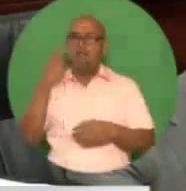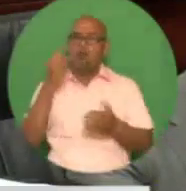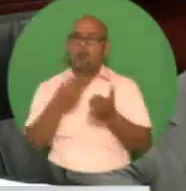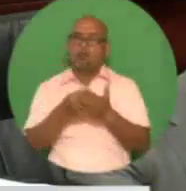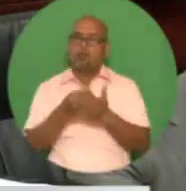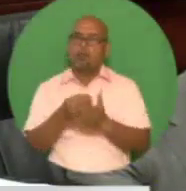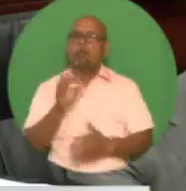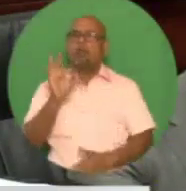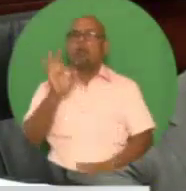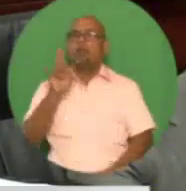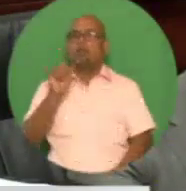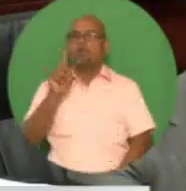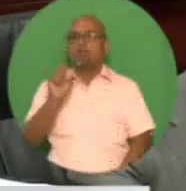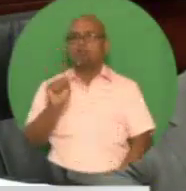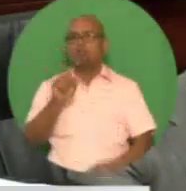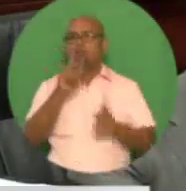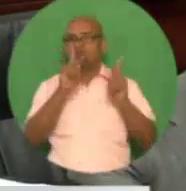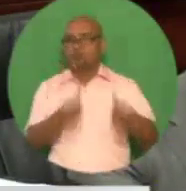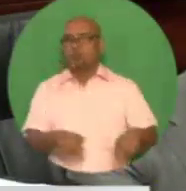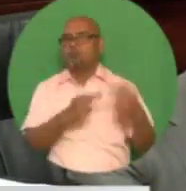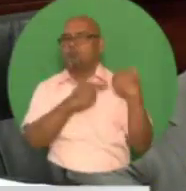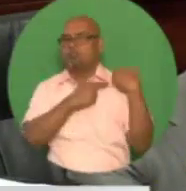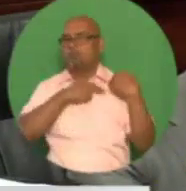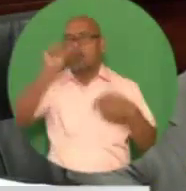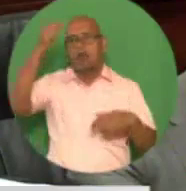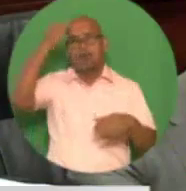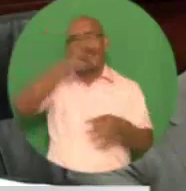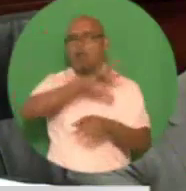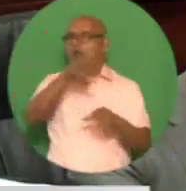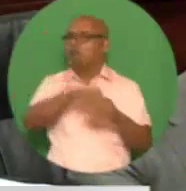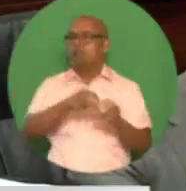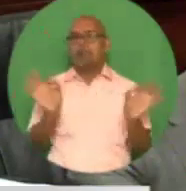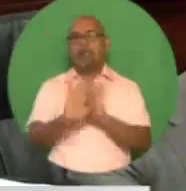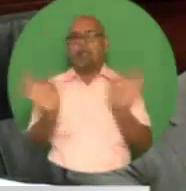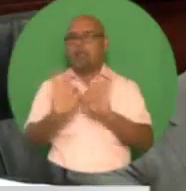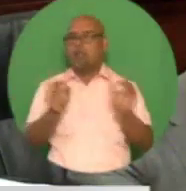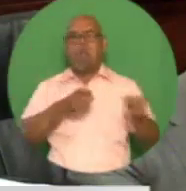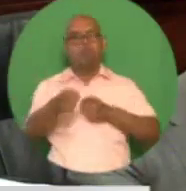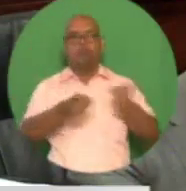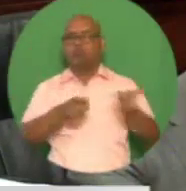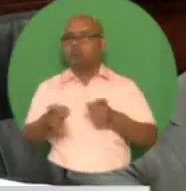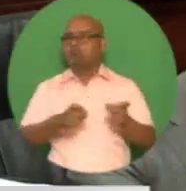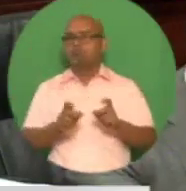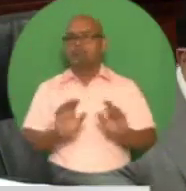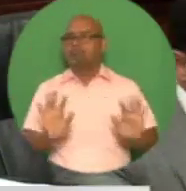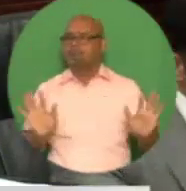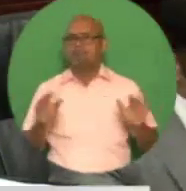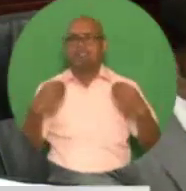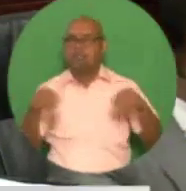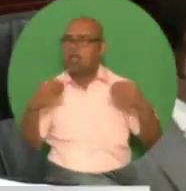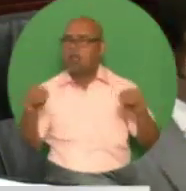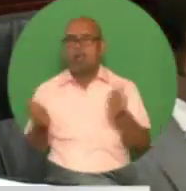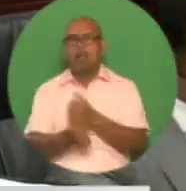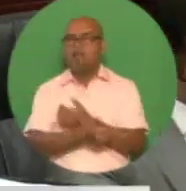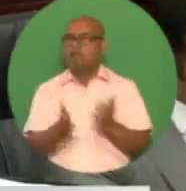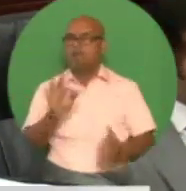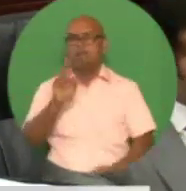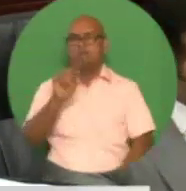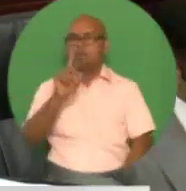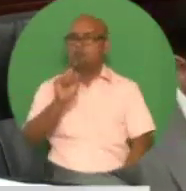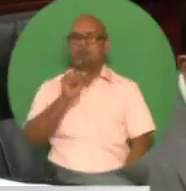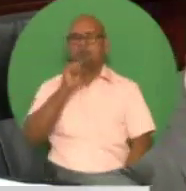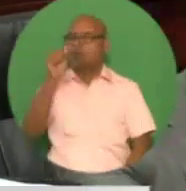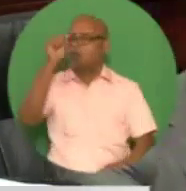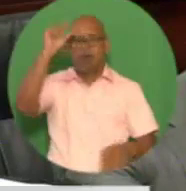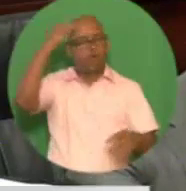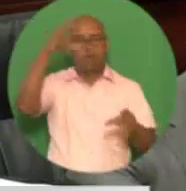payments. There is no rule for the Government with respect to the management of the redemption reserve fund. I wish to point out